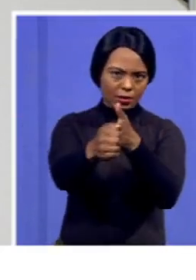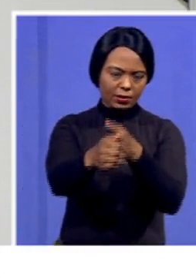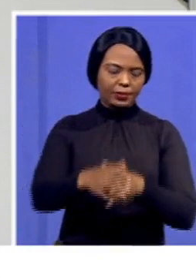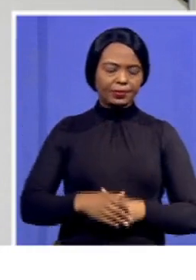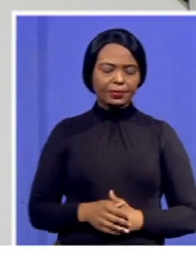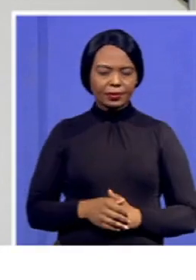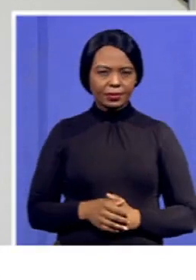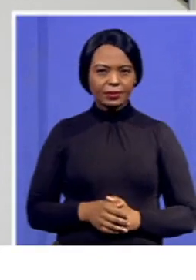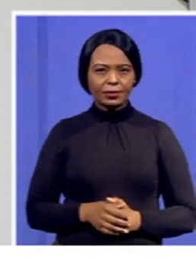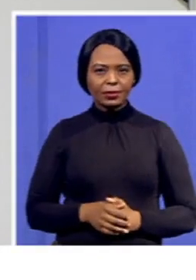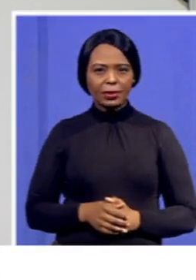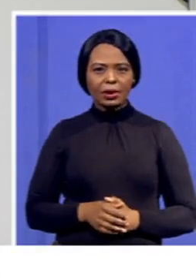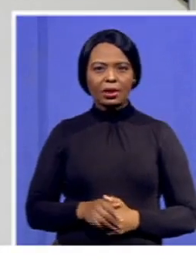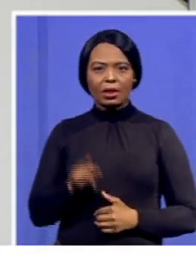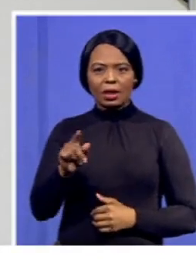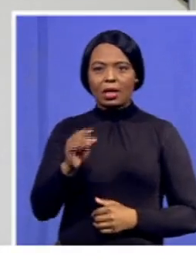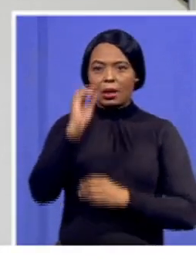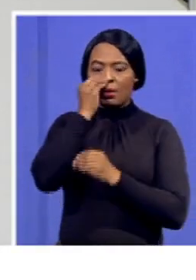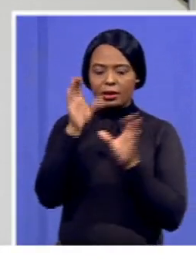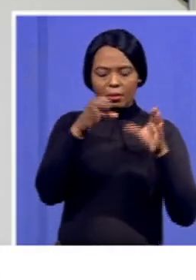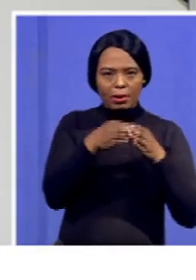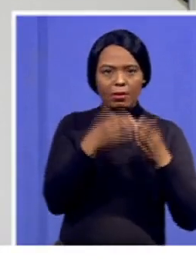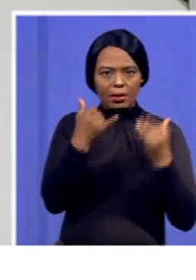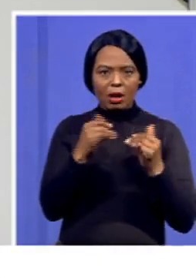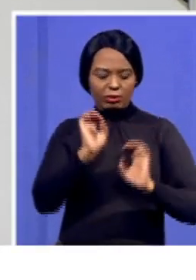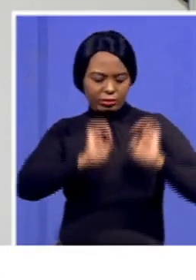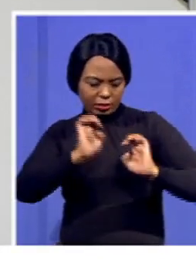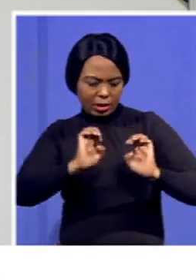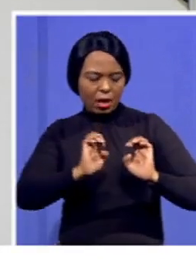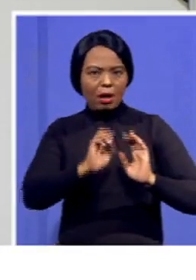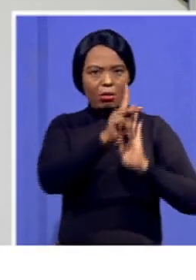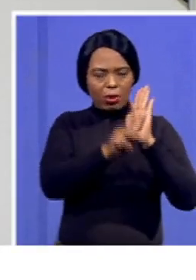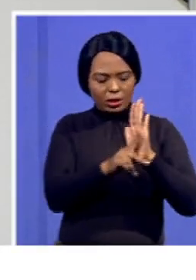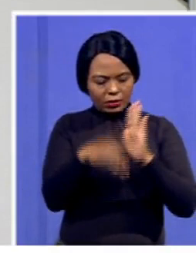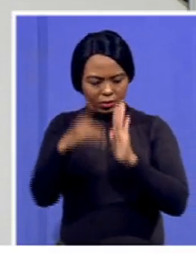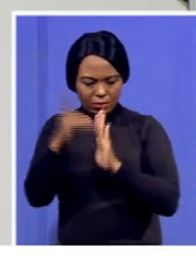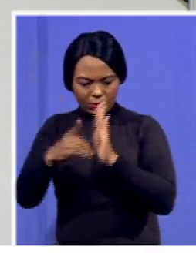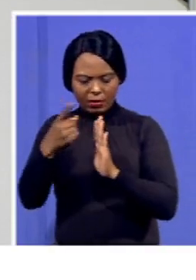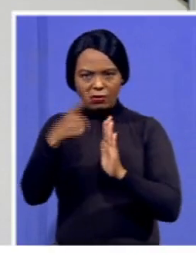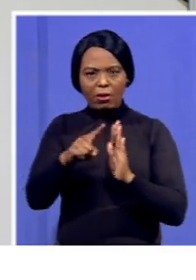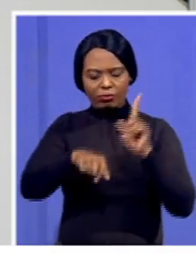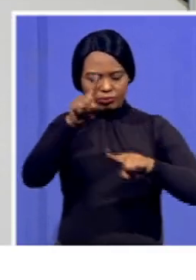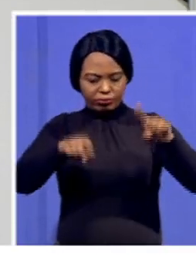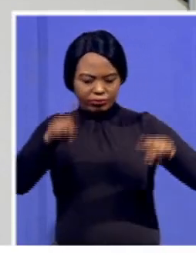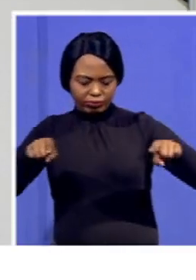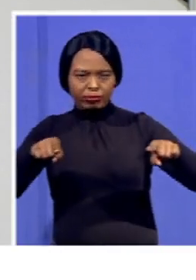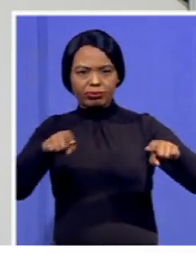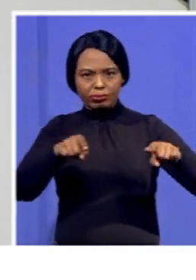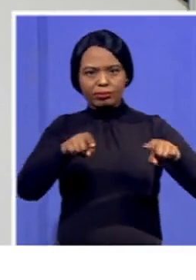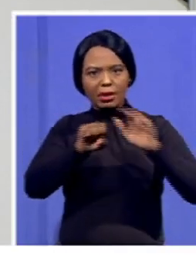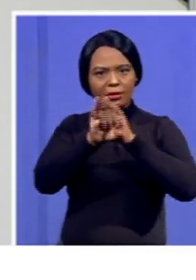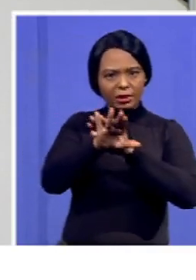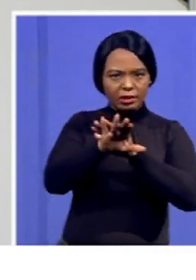under the media section will examine policy development in respect to media diversity, digital